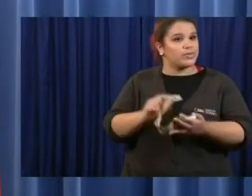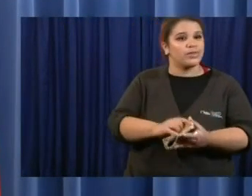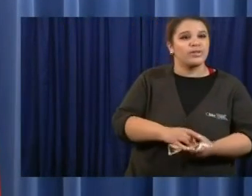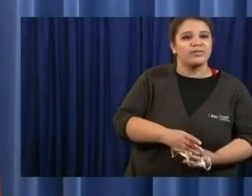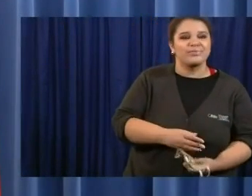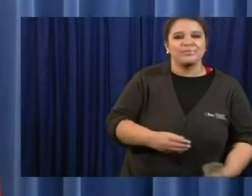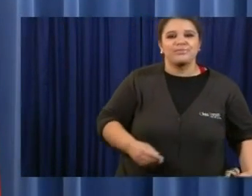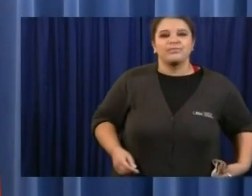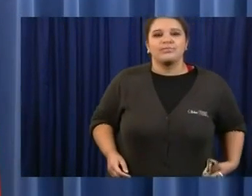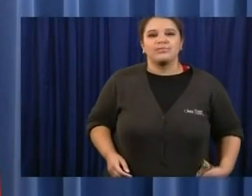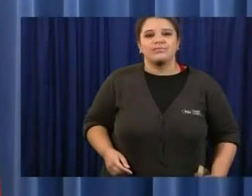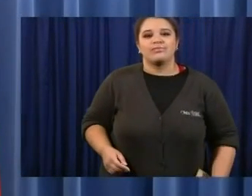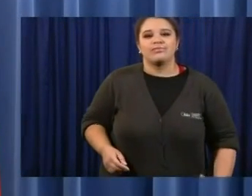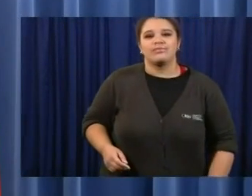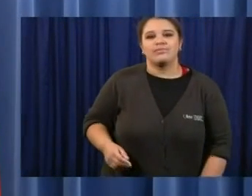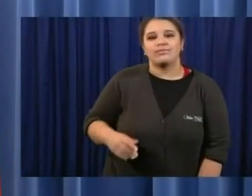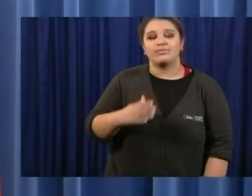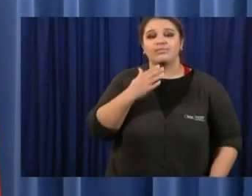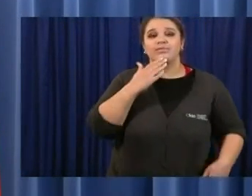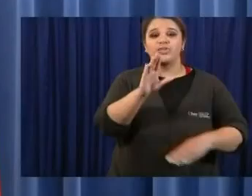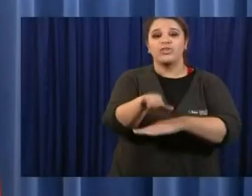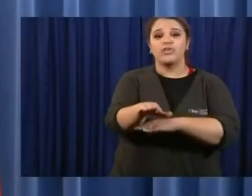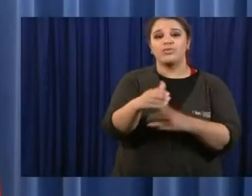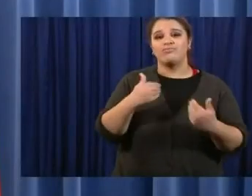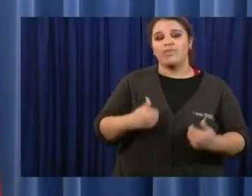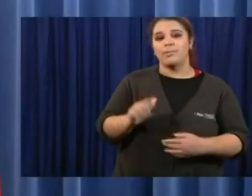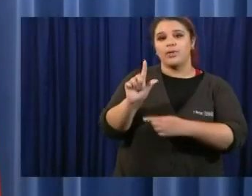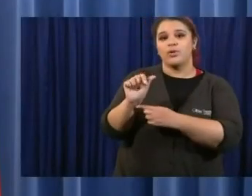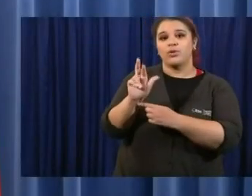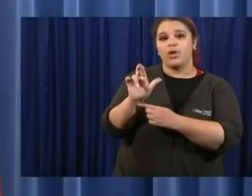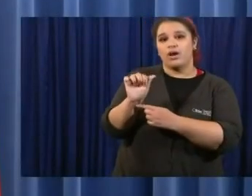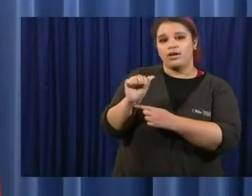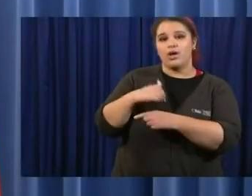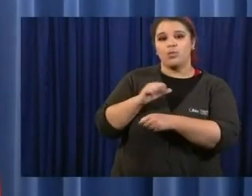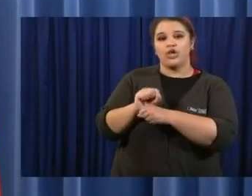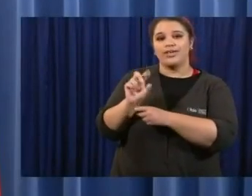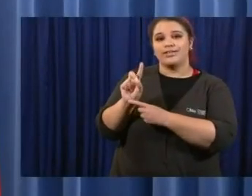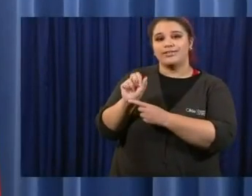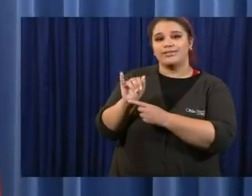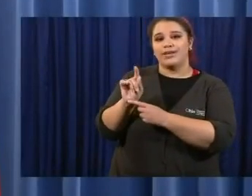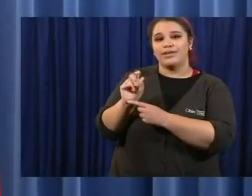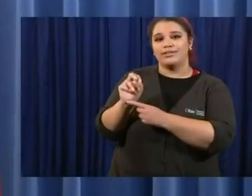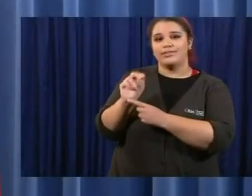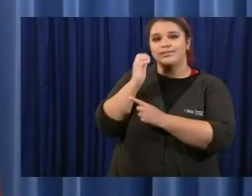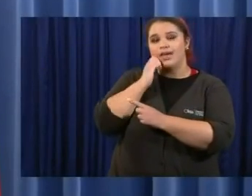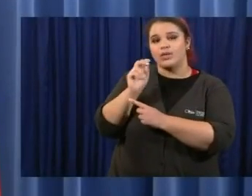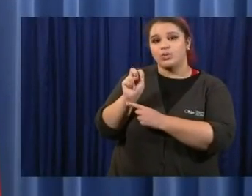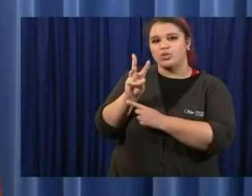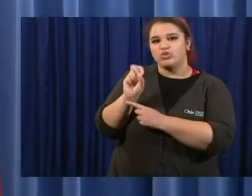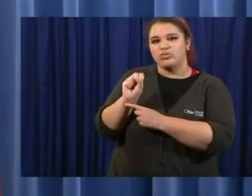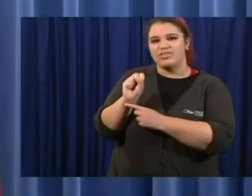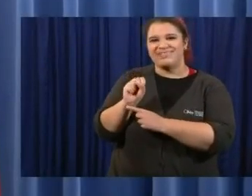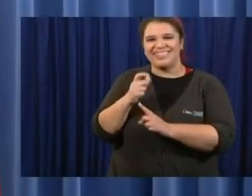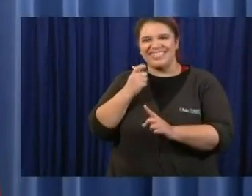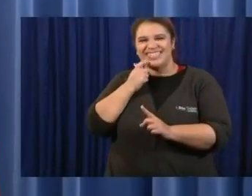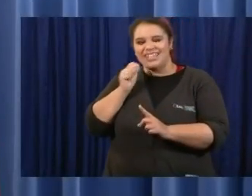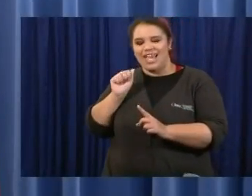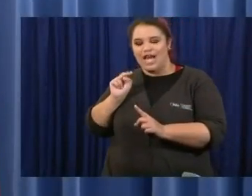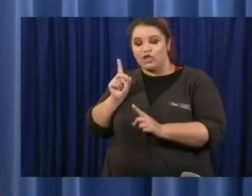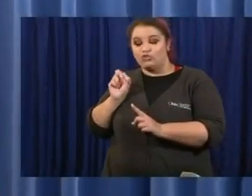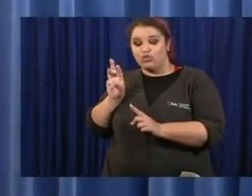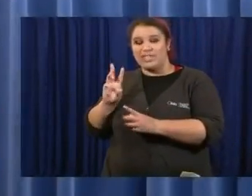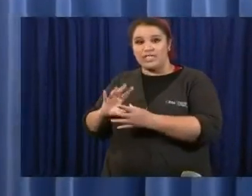Good afternoon, Governor. It's Laura Bischoff, Dayton Daily News. Uh, kind of piggybacking on Andrew's question. Um, the stay safe, uh,